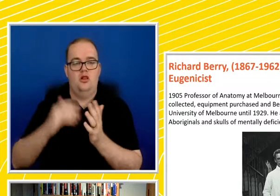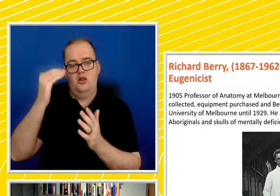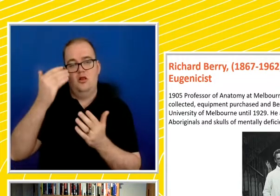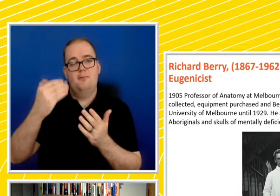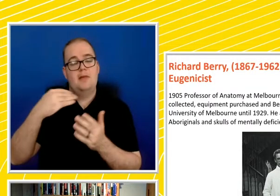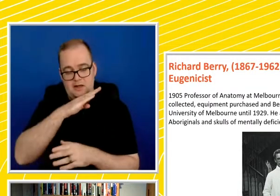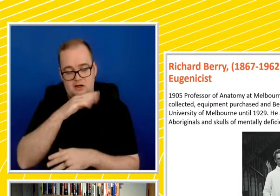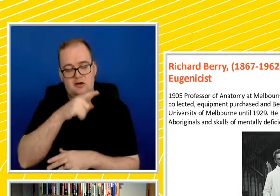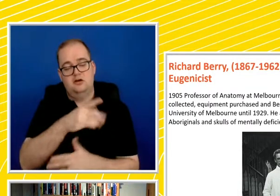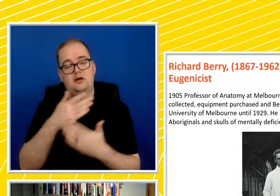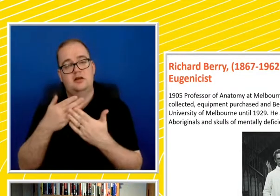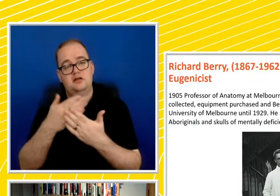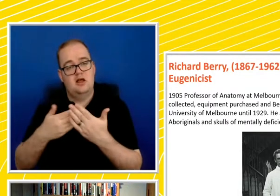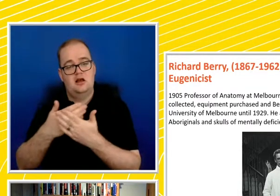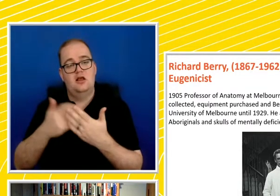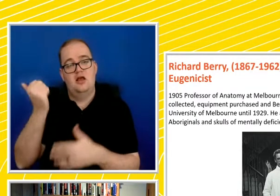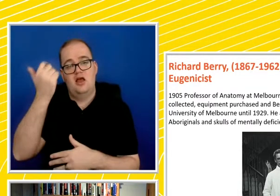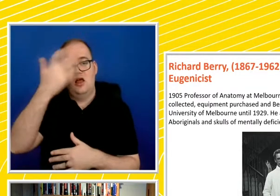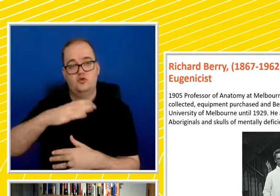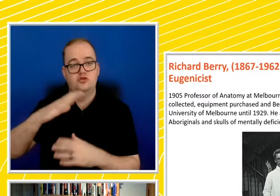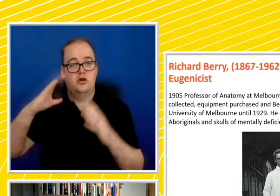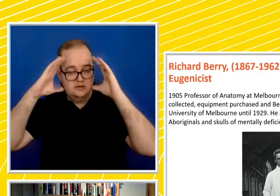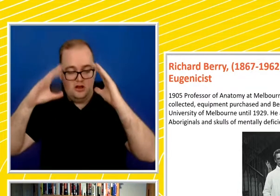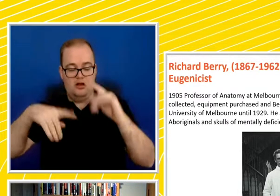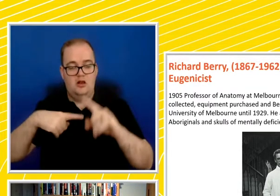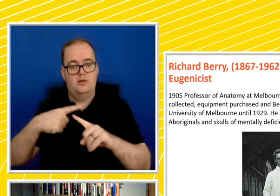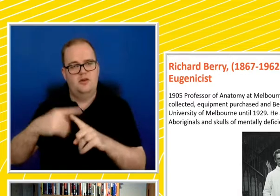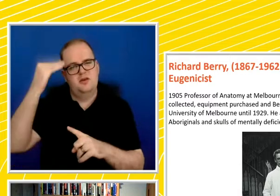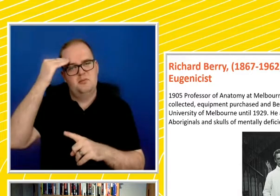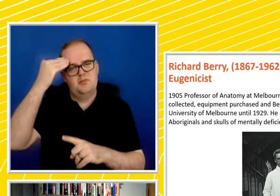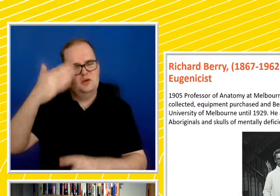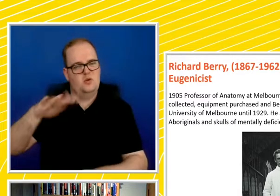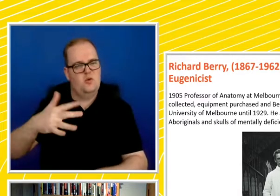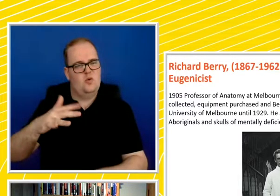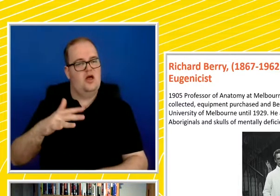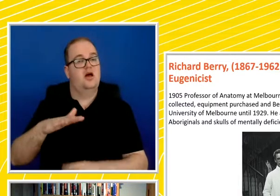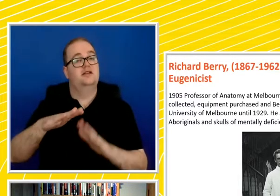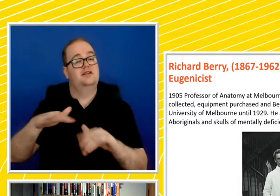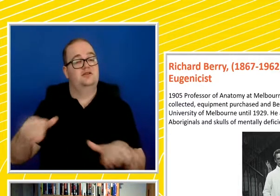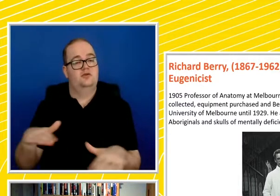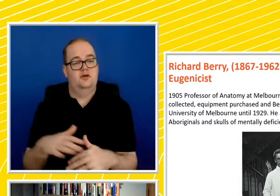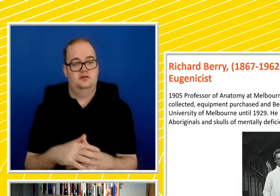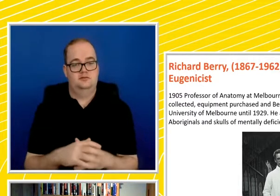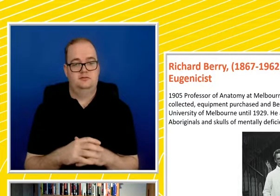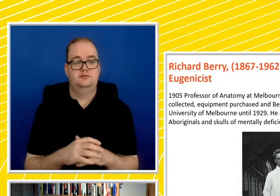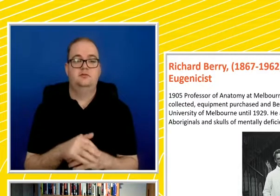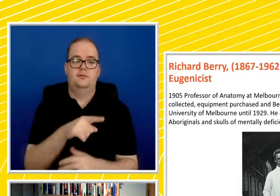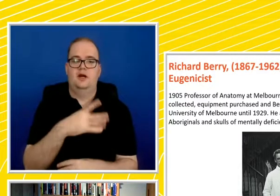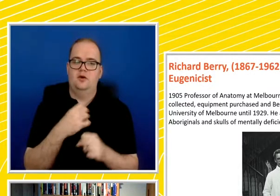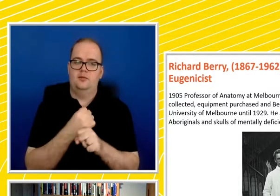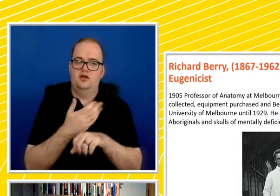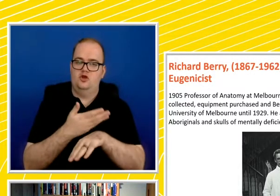mentally deficient children. He was also used to or wanting to integrate these new technologies. So this lantern talk